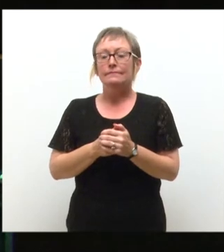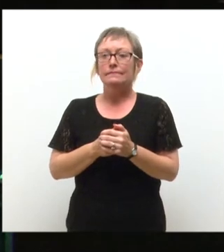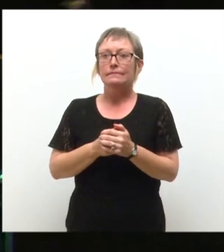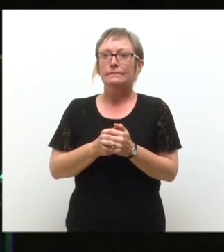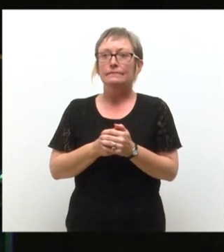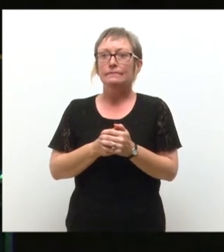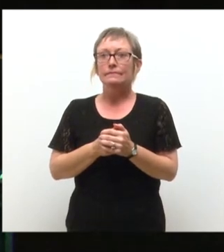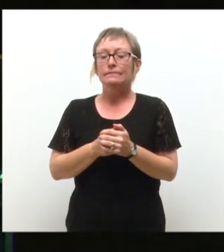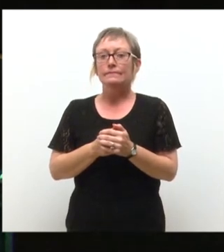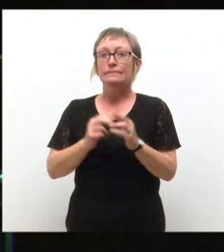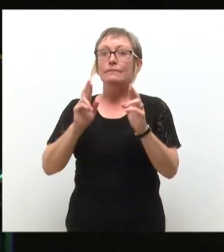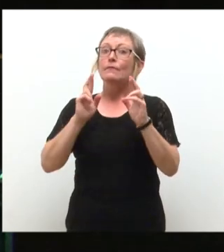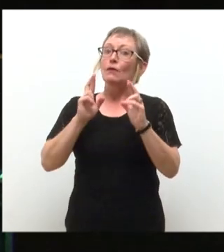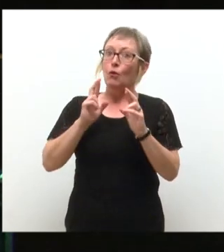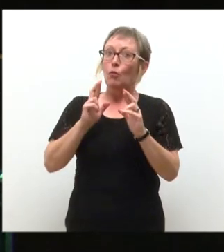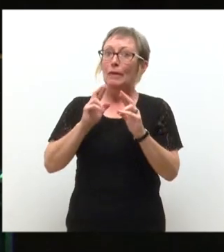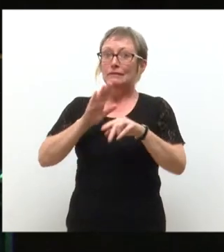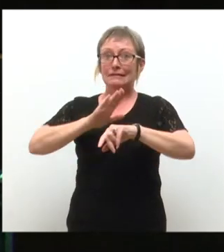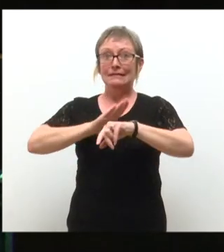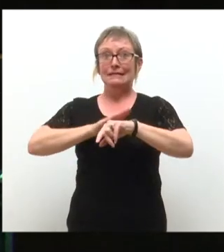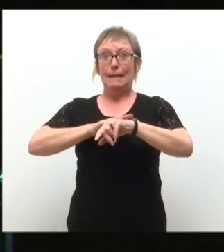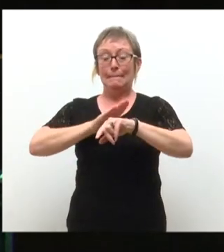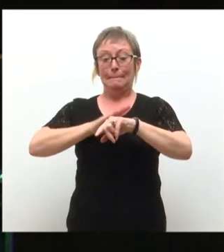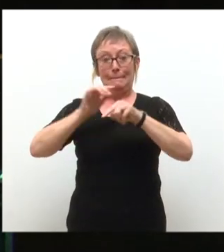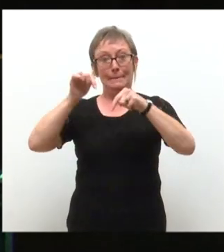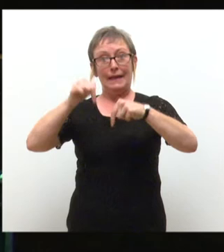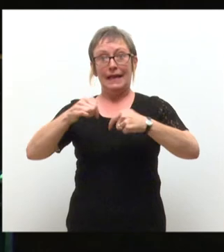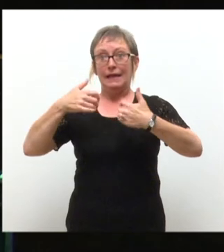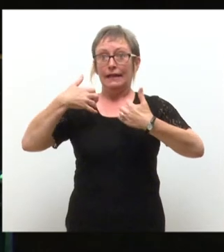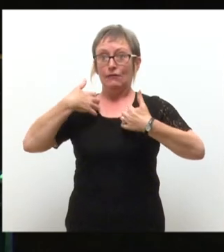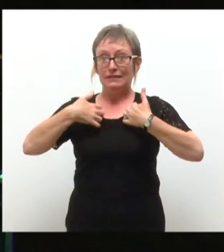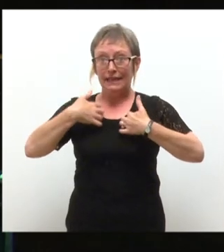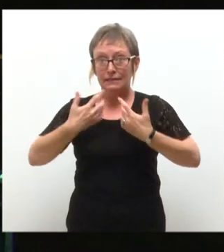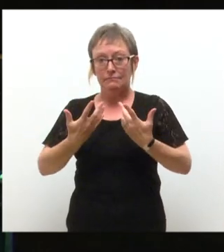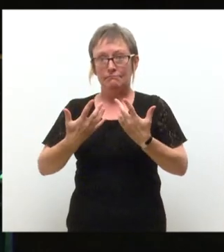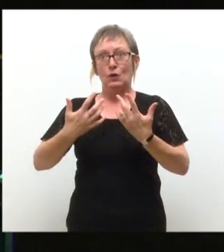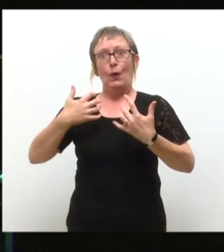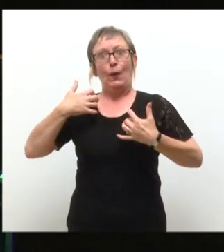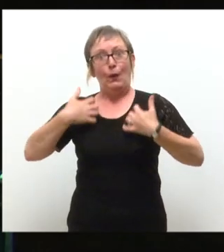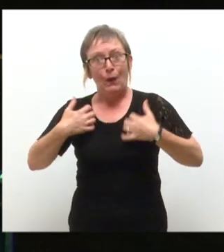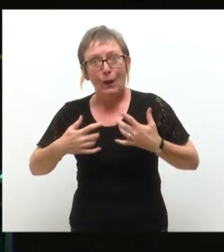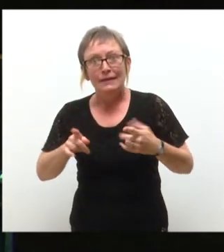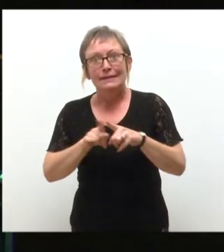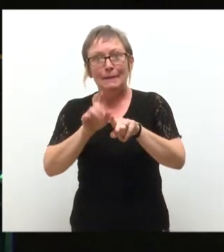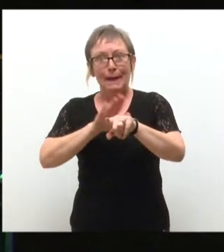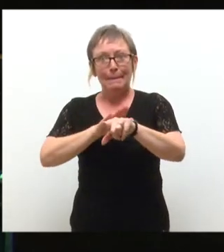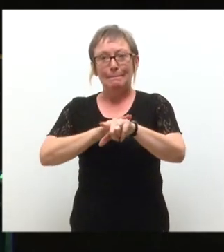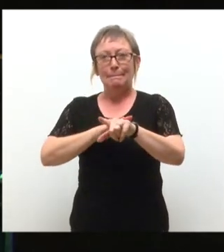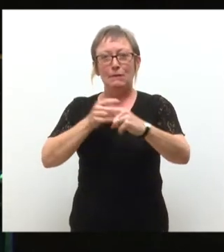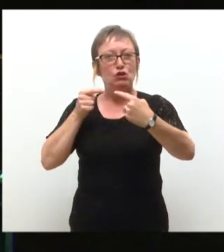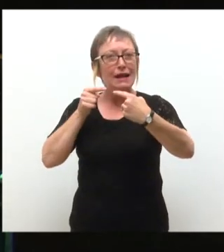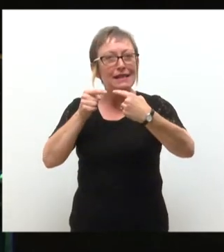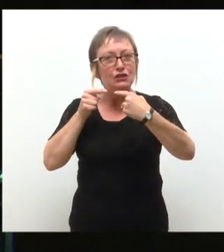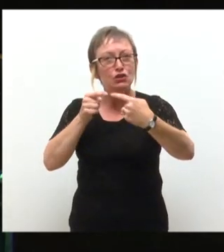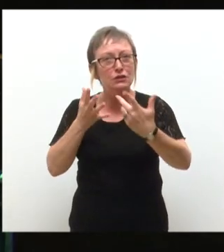I hope you find your time here interesting, exciting, challenging,